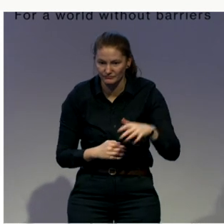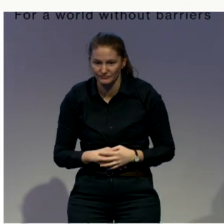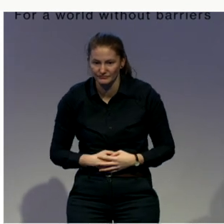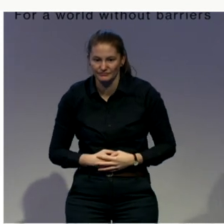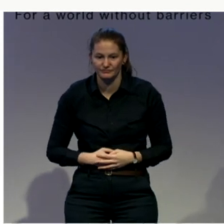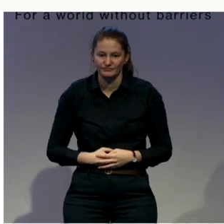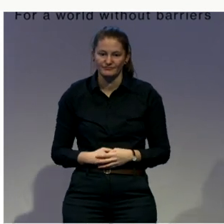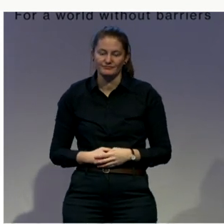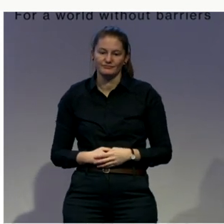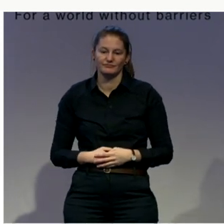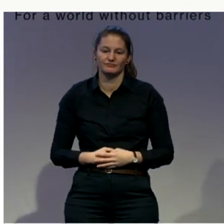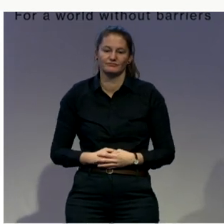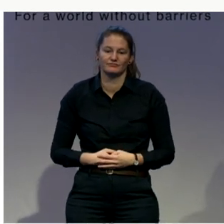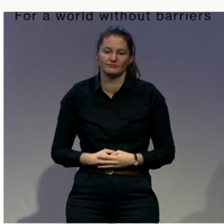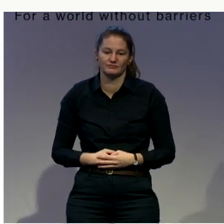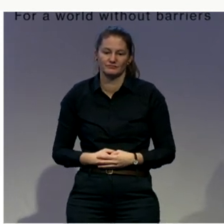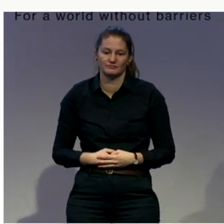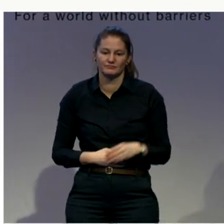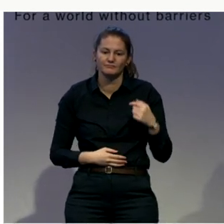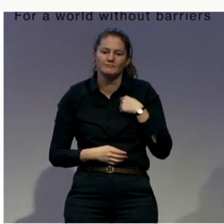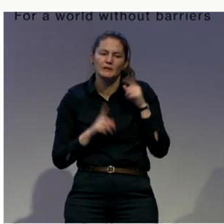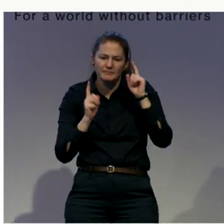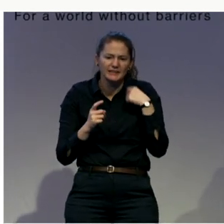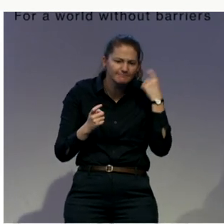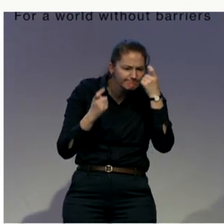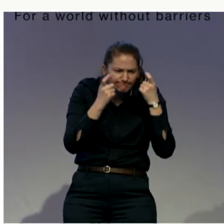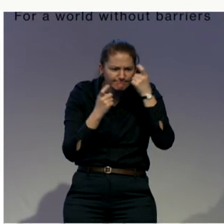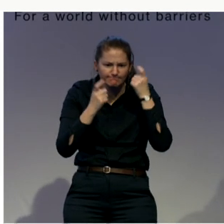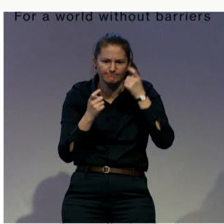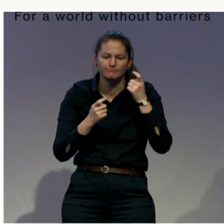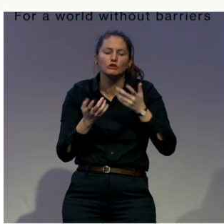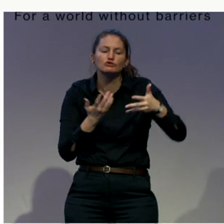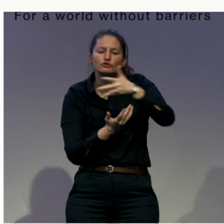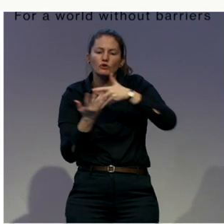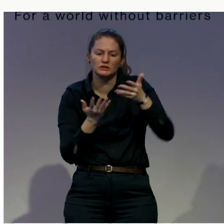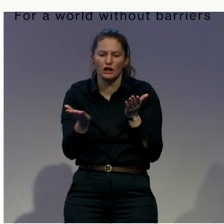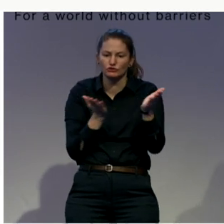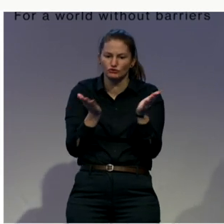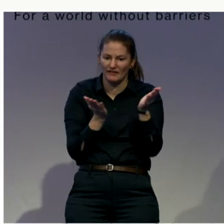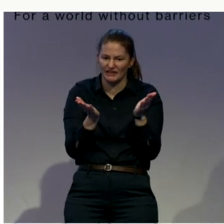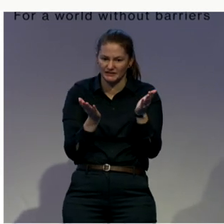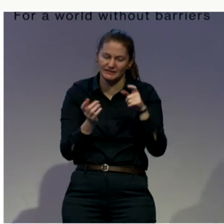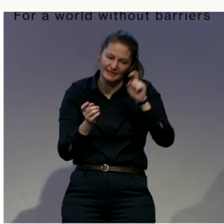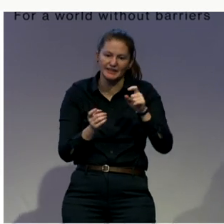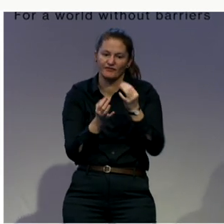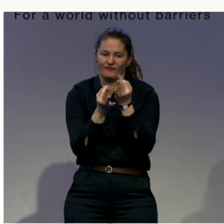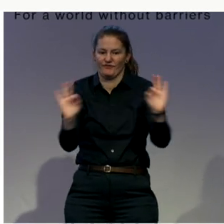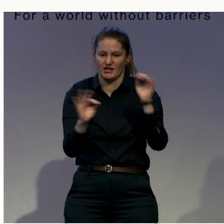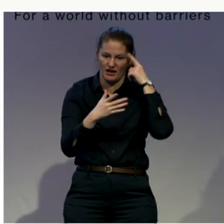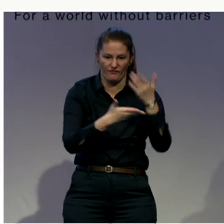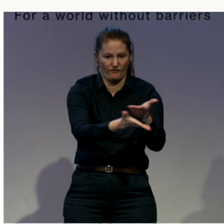departments of social services provide the required services for persons with disabilities accessing the justice system. And perhaps